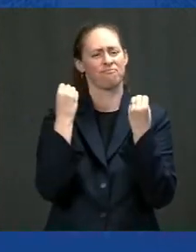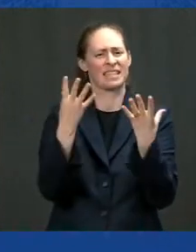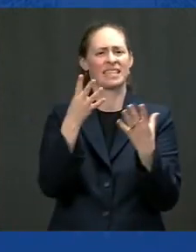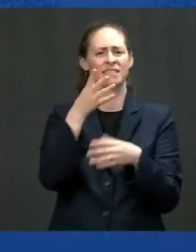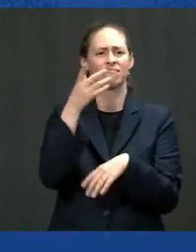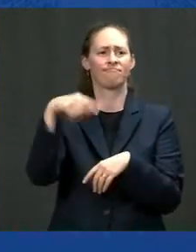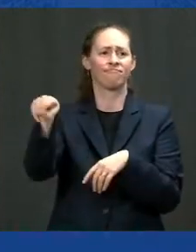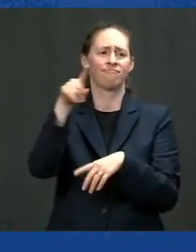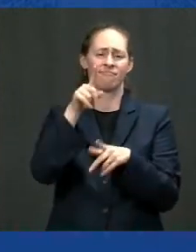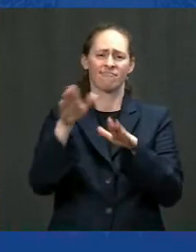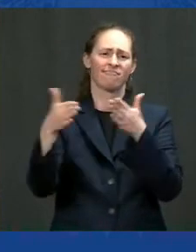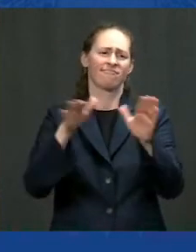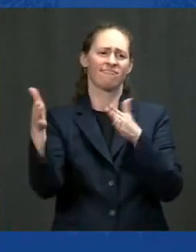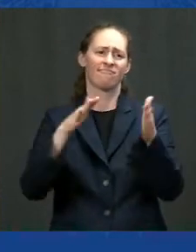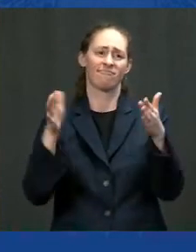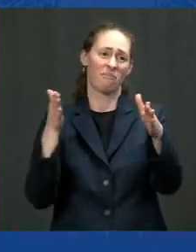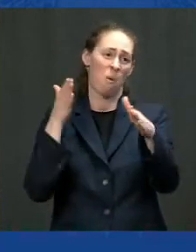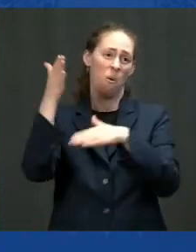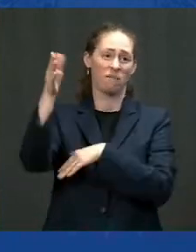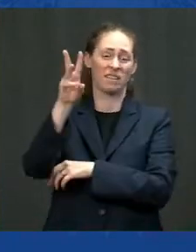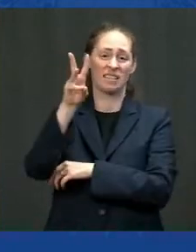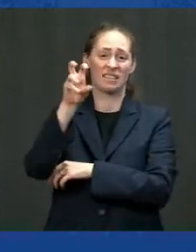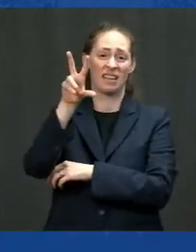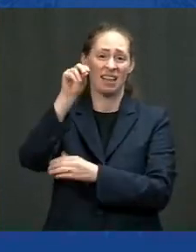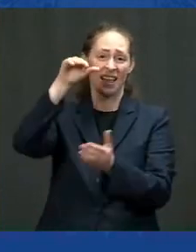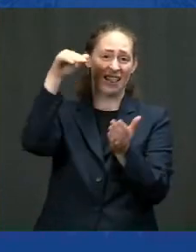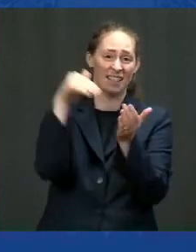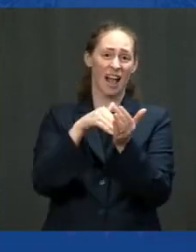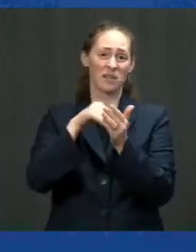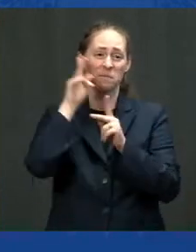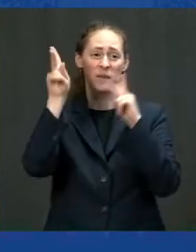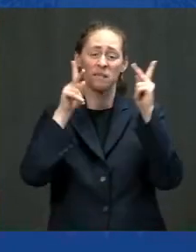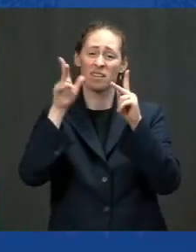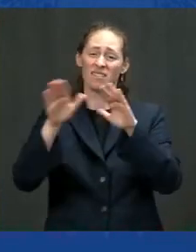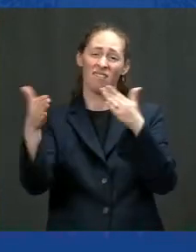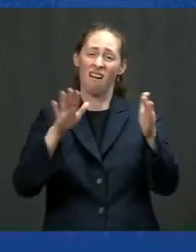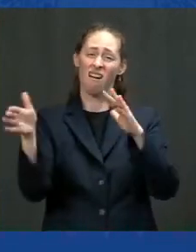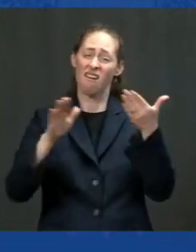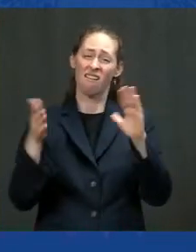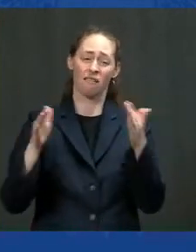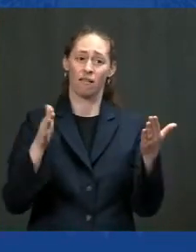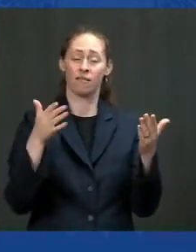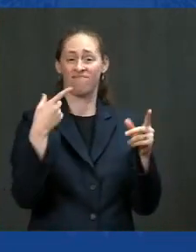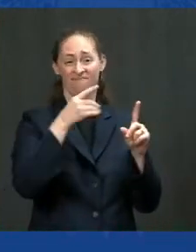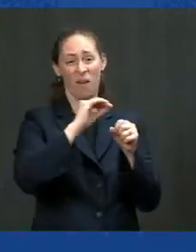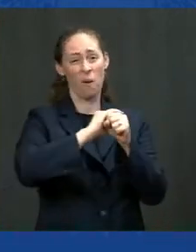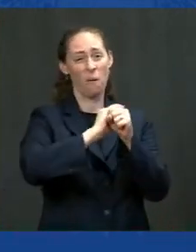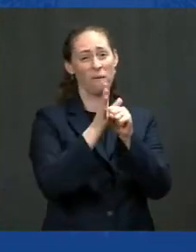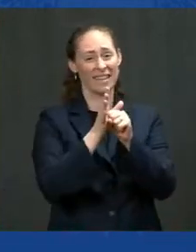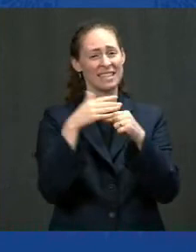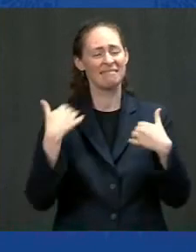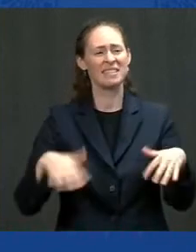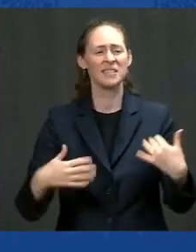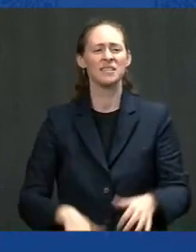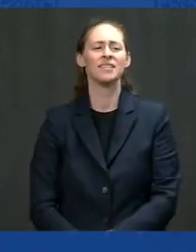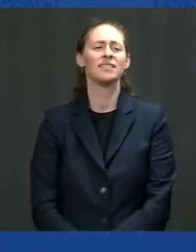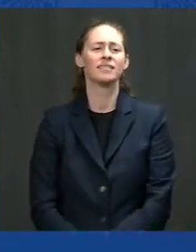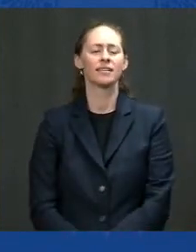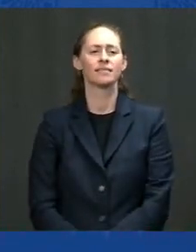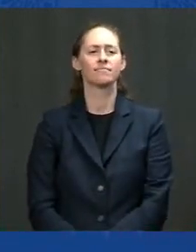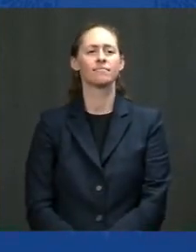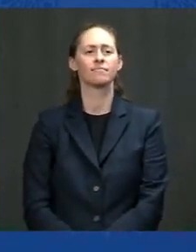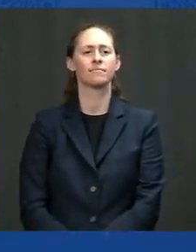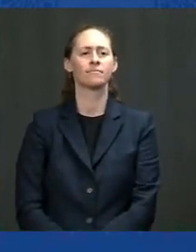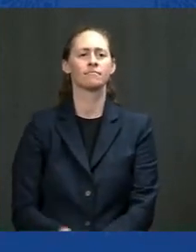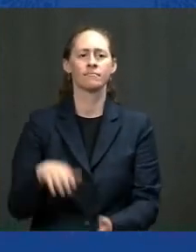000 americans have lost their lives because of covid and the only thing i'm going to say the press keeps wanting me to talk about covid